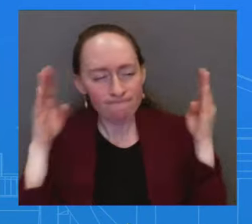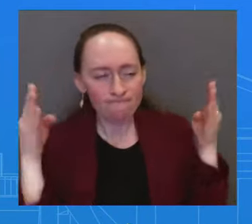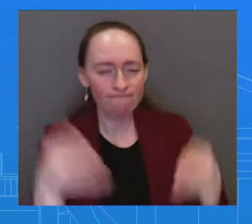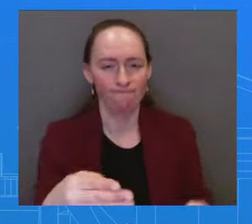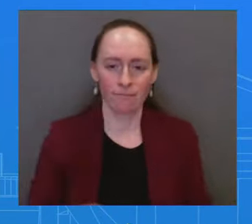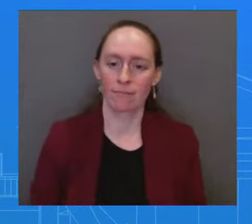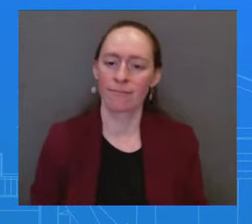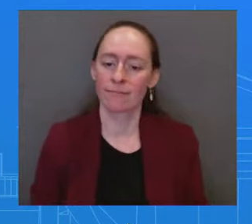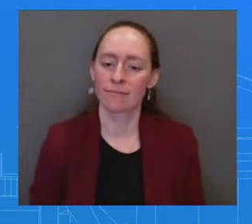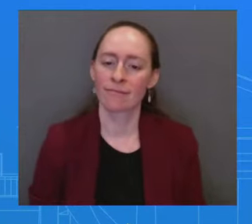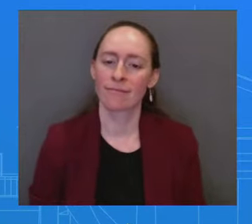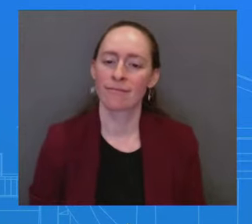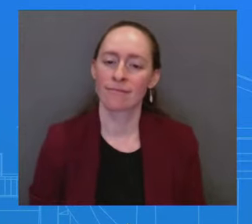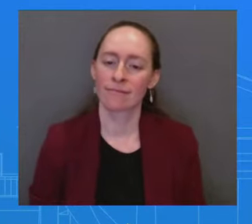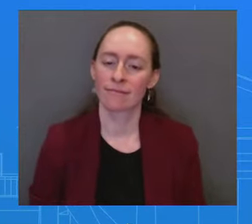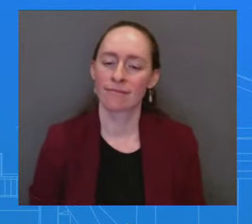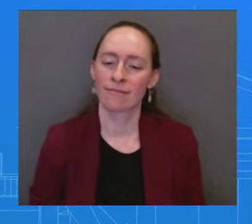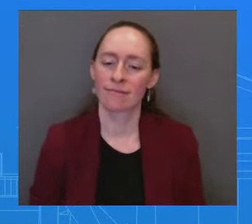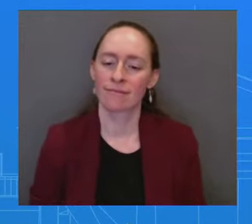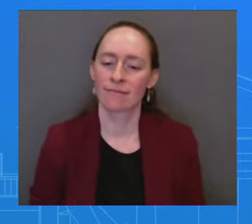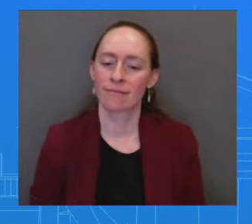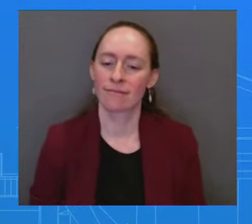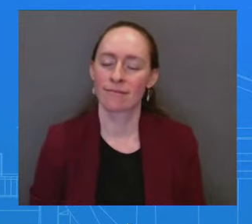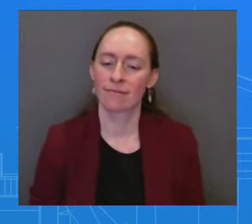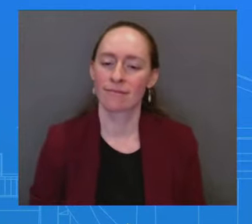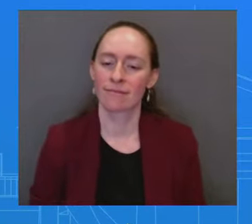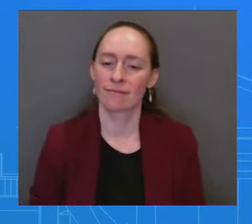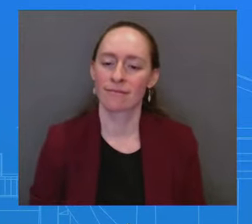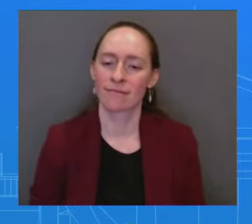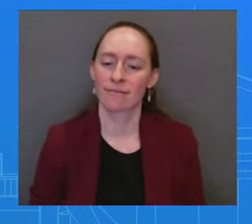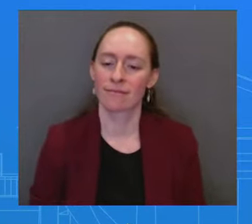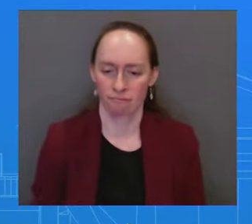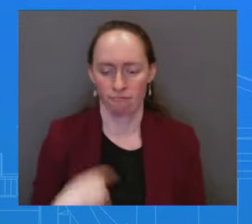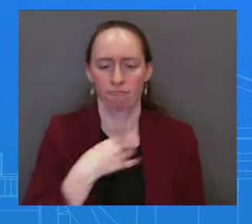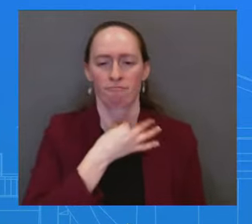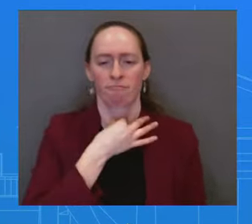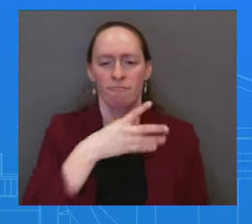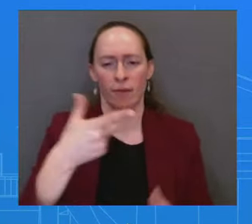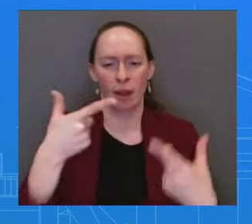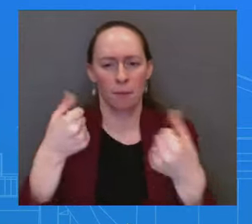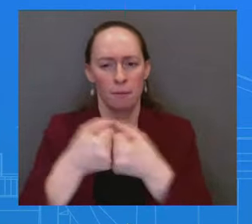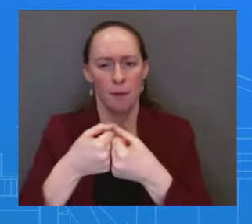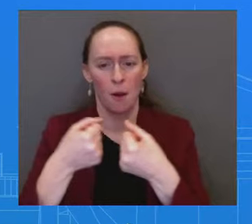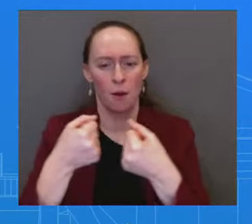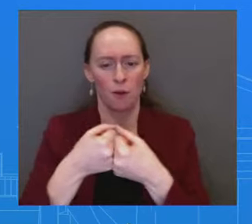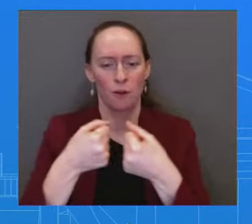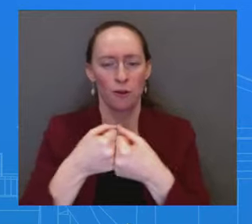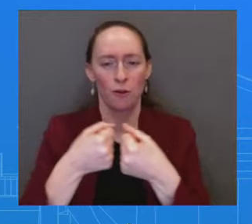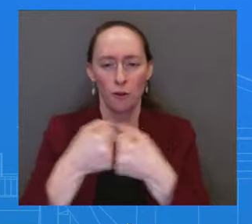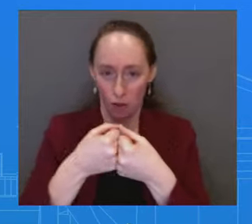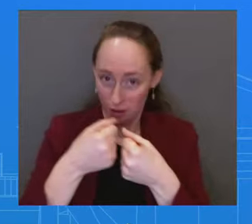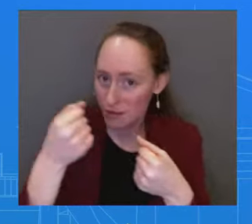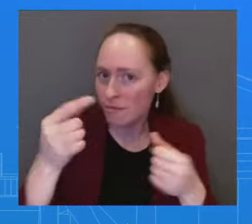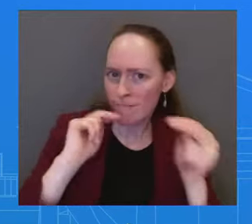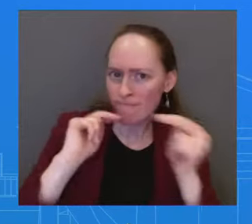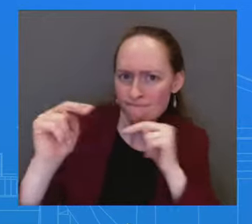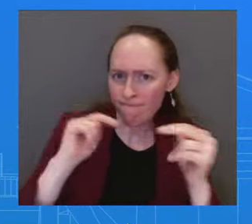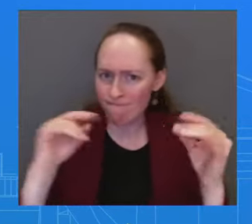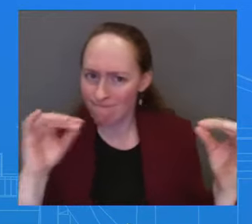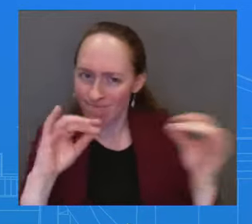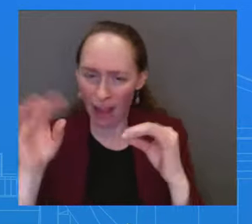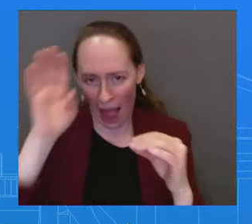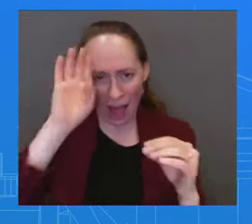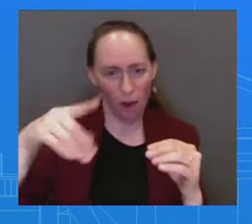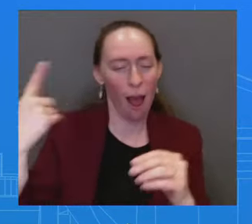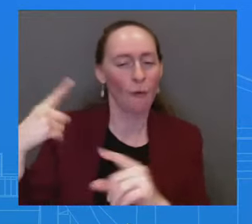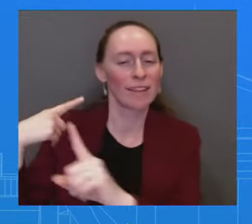semblance of optimism on the Hill that this is inching closer. been optimistic. No, on the Hill. On the Hill. Okay, okay. The semblance. That it's inching